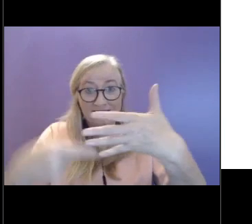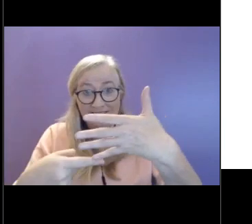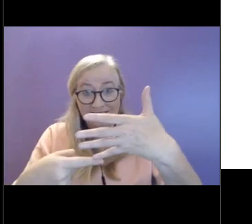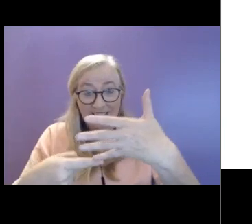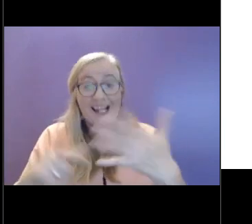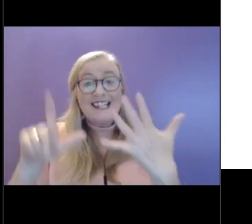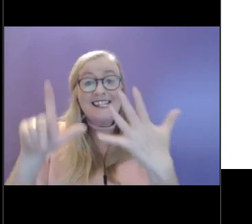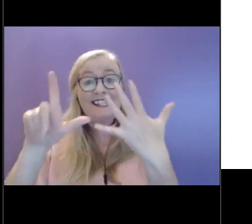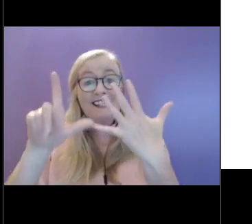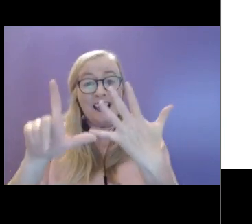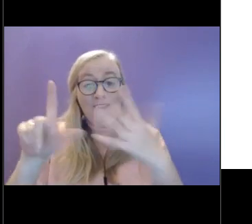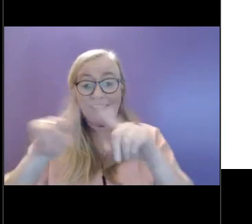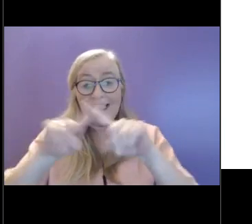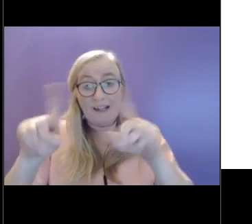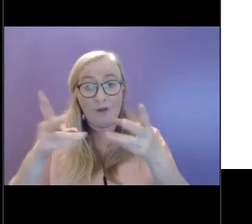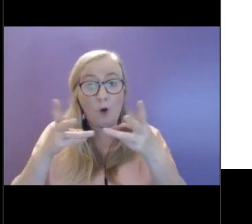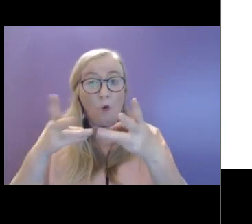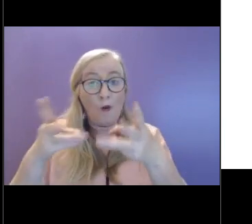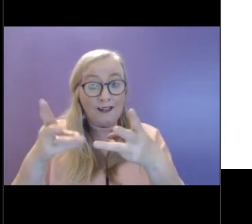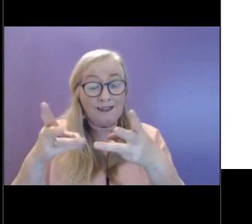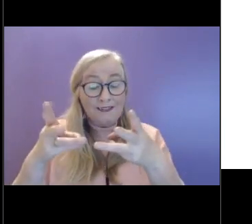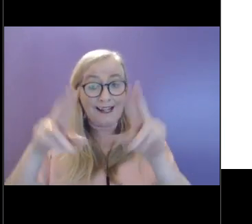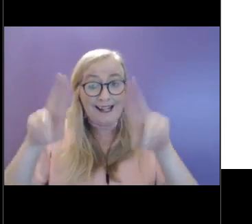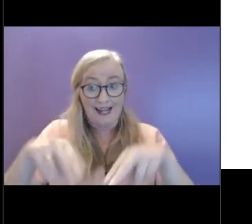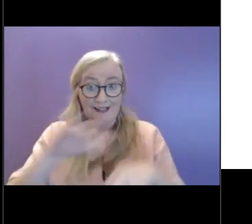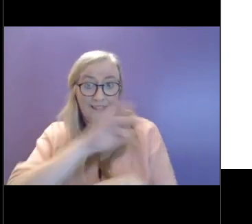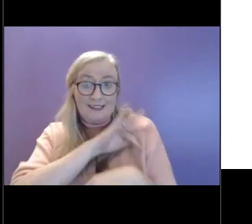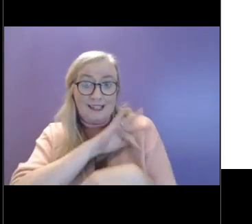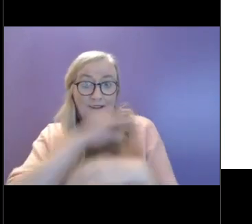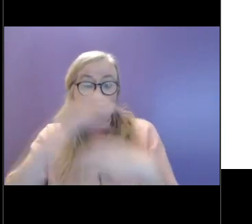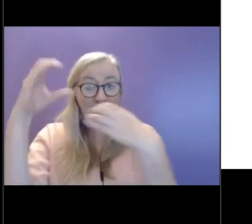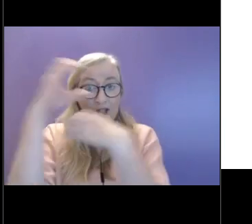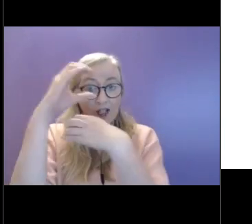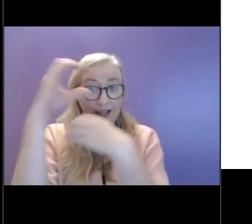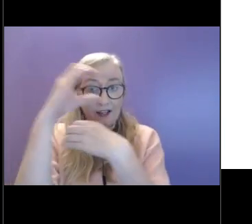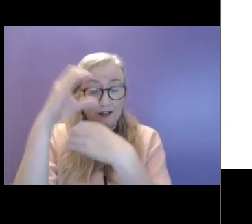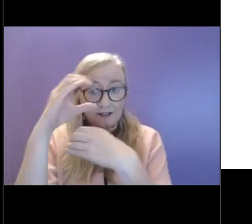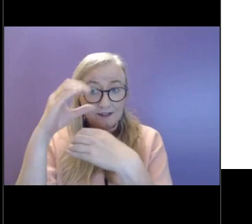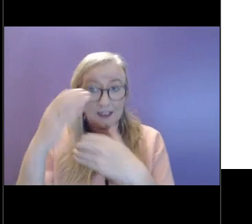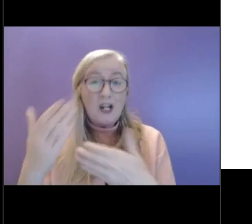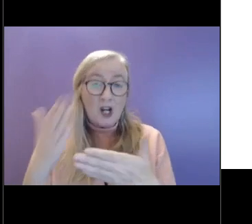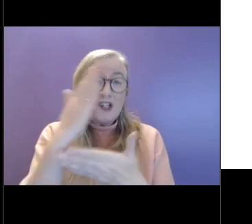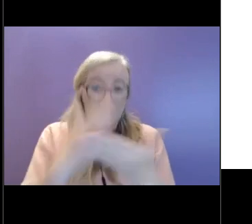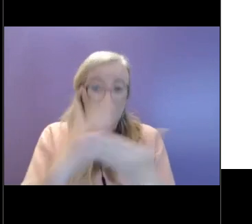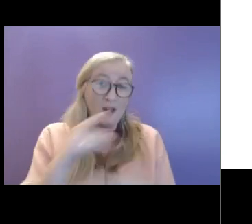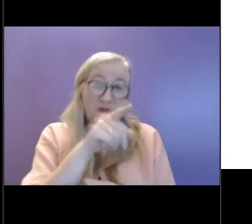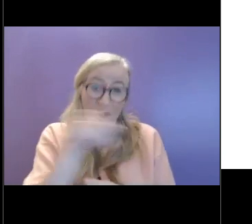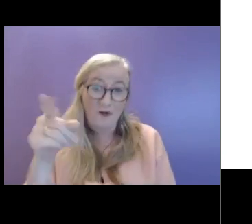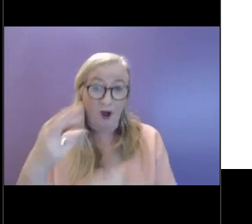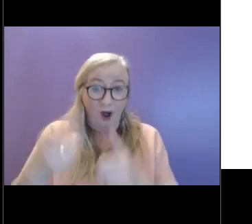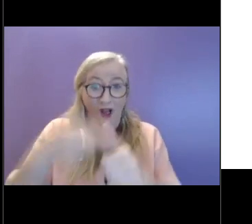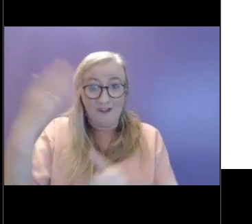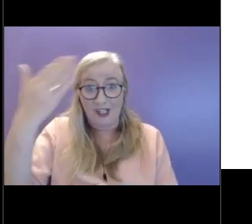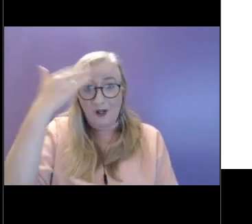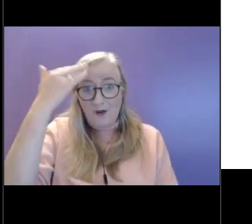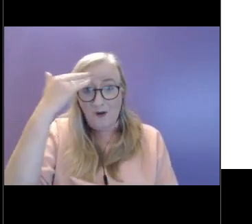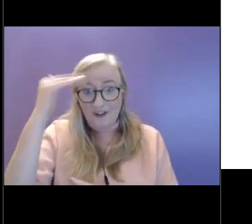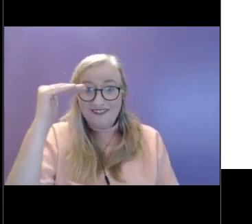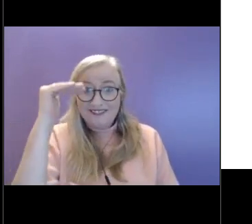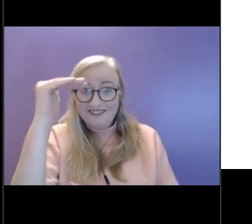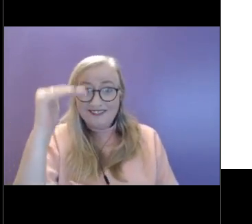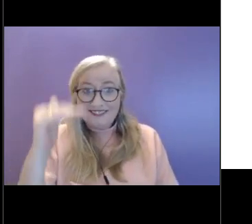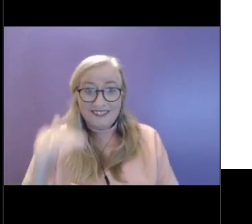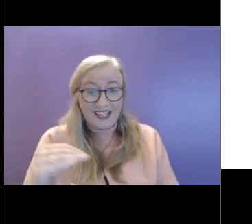elements of self care and some of these will be quite familiar and engaging